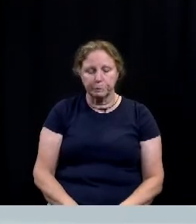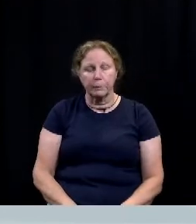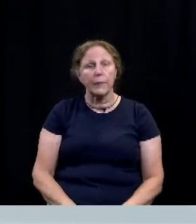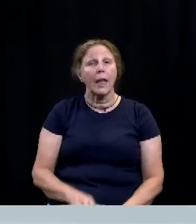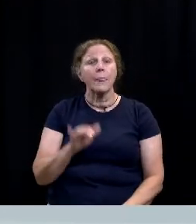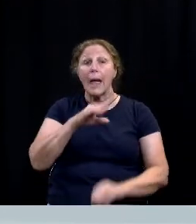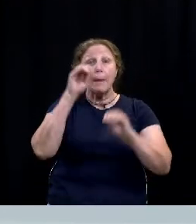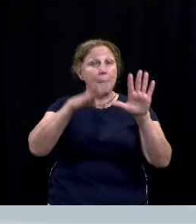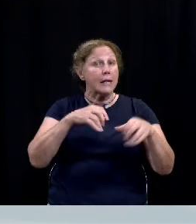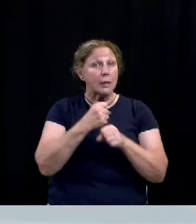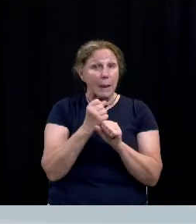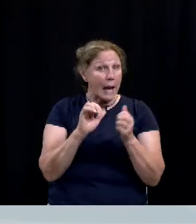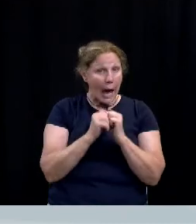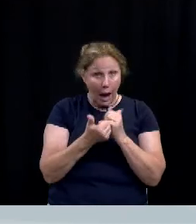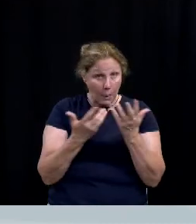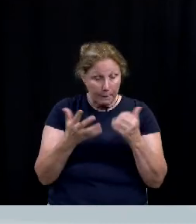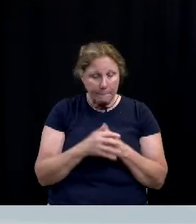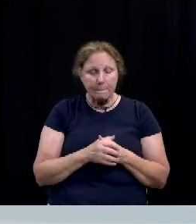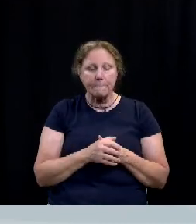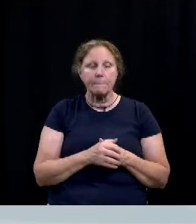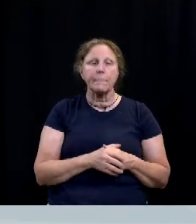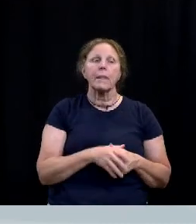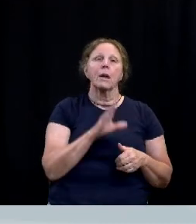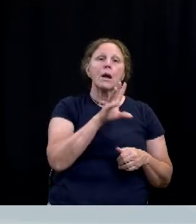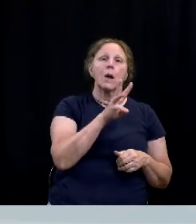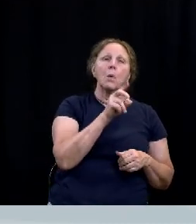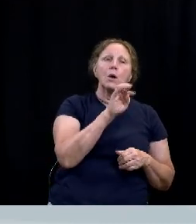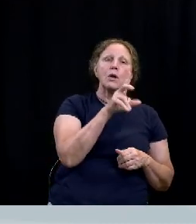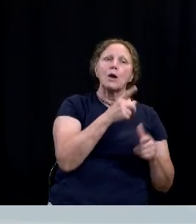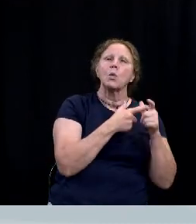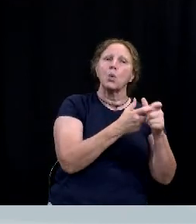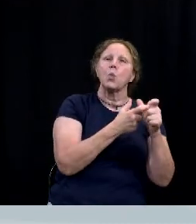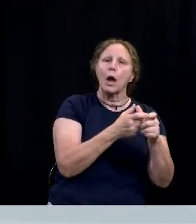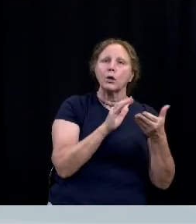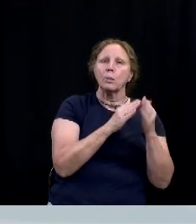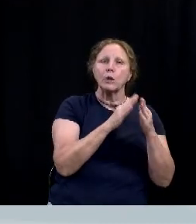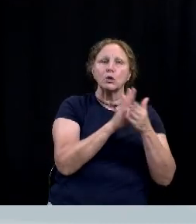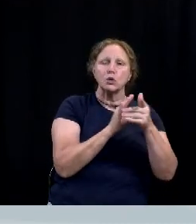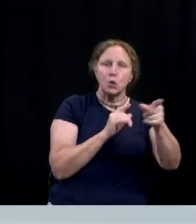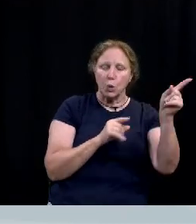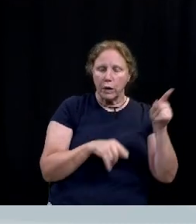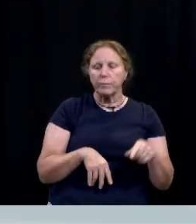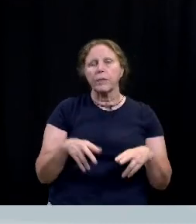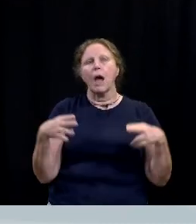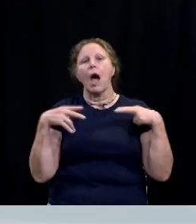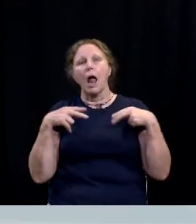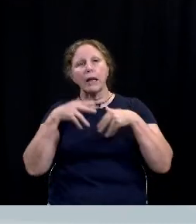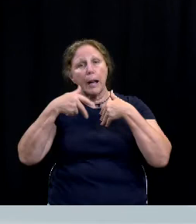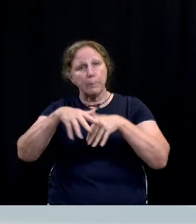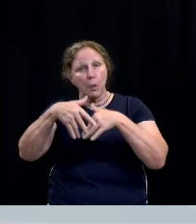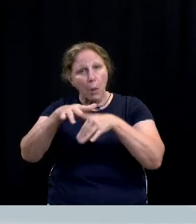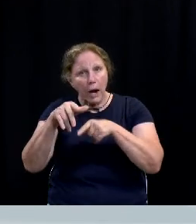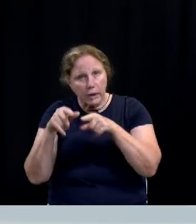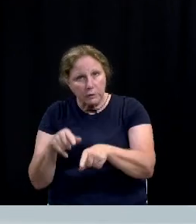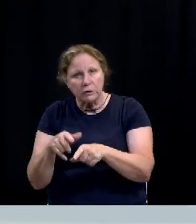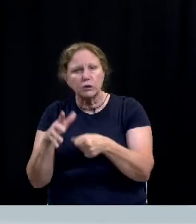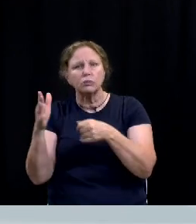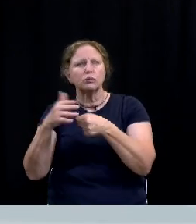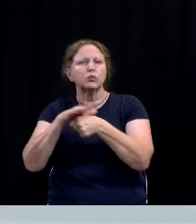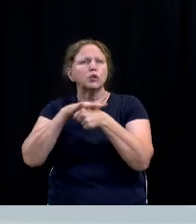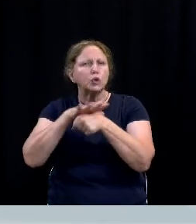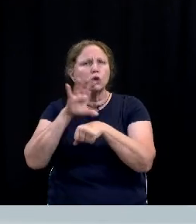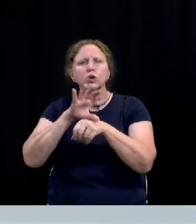magic we've done it through things like the wonderland run with communities and schools the downtown holiday parade with local churches and